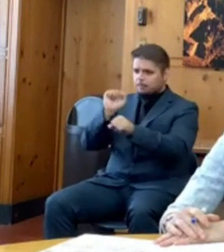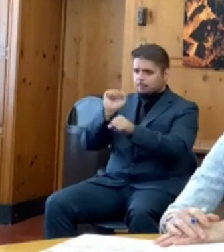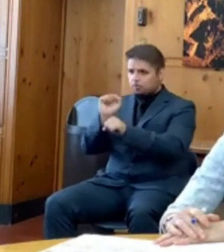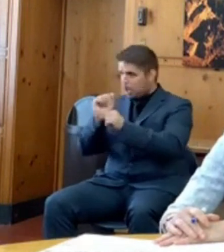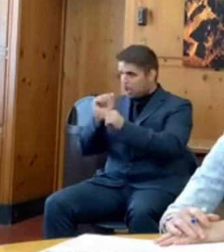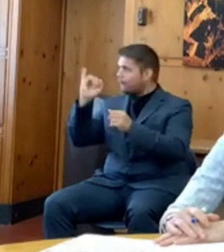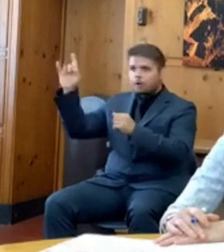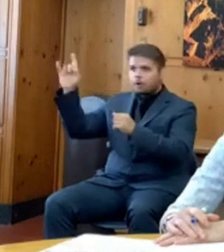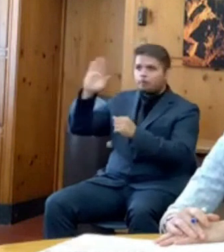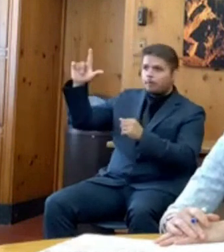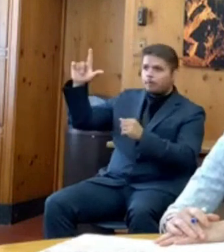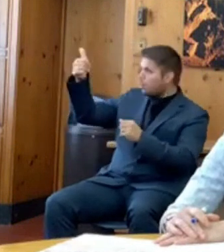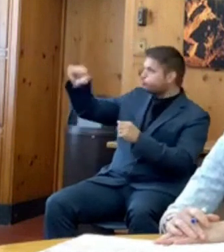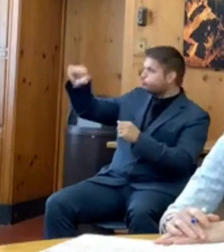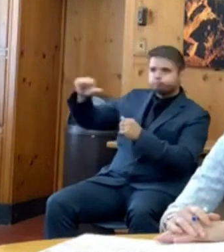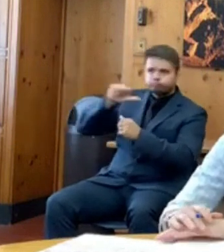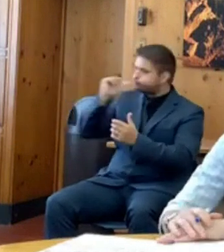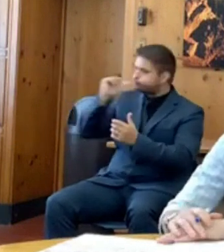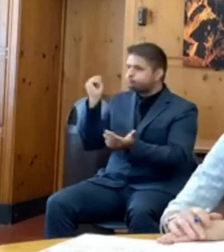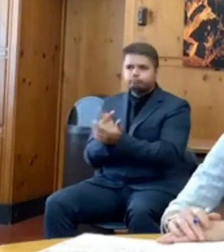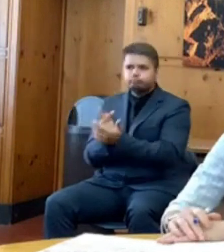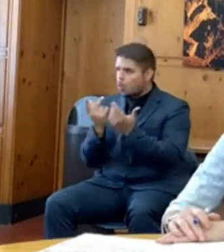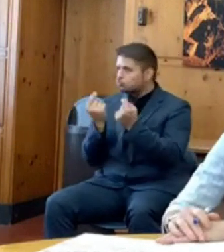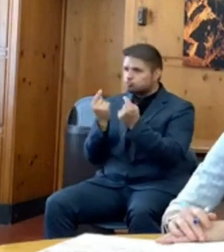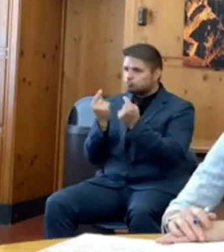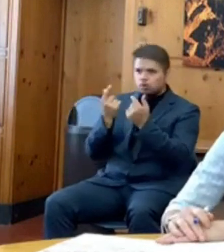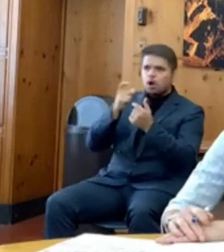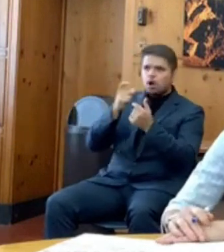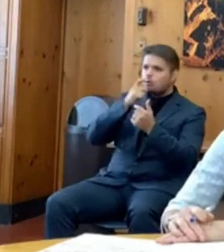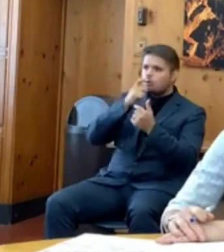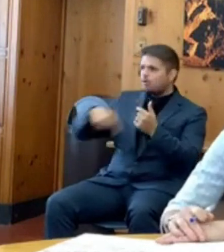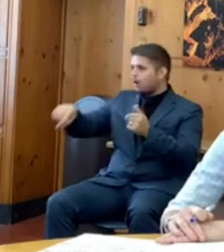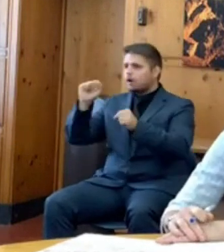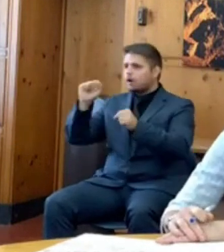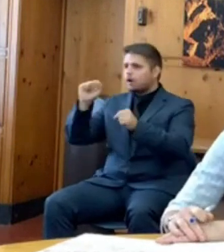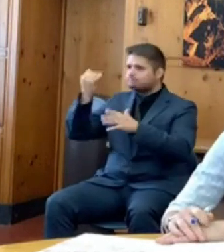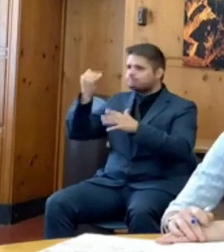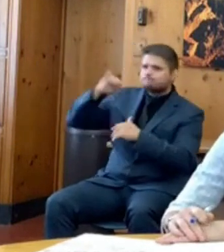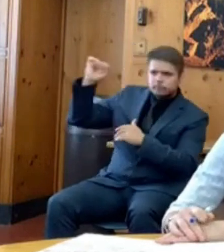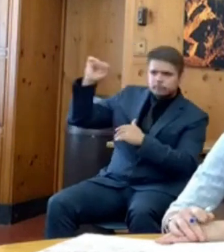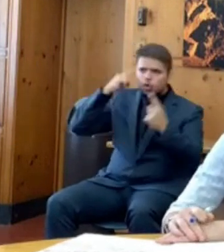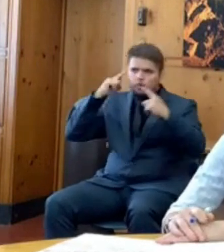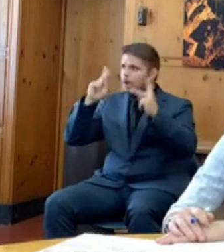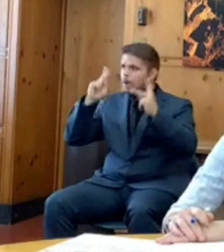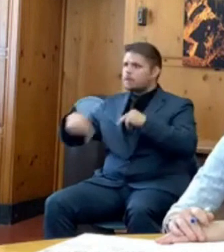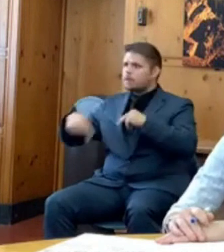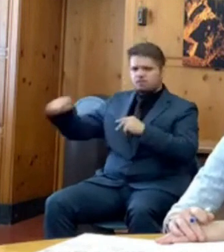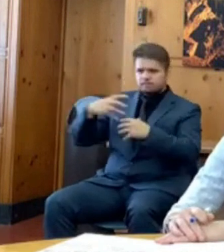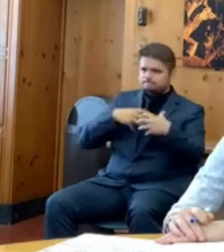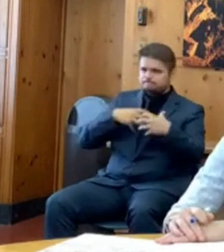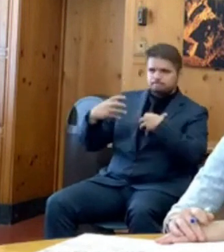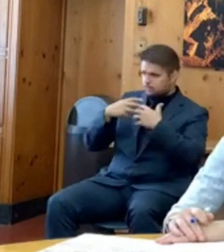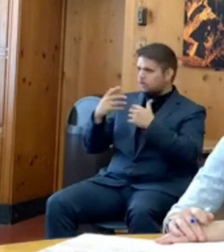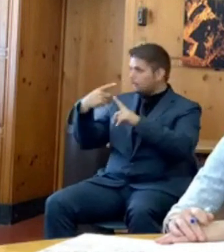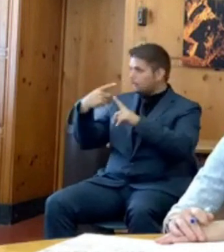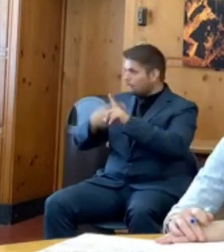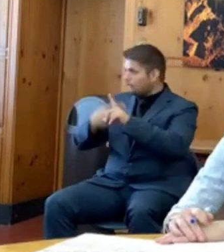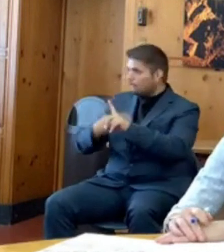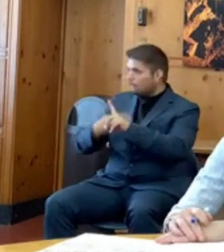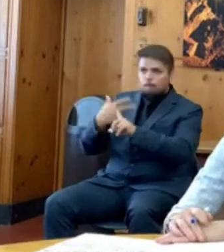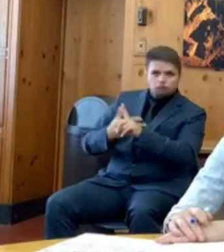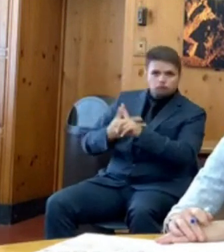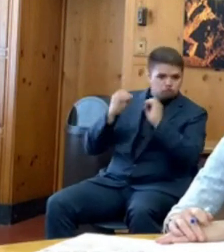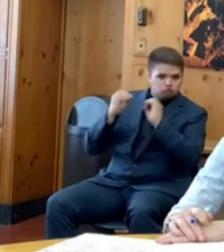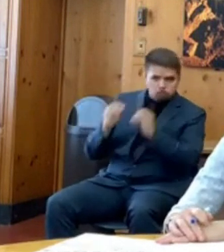the real opposition to that? I continue to hear from people every day who have now gone five months without income, and they feel like your